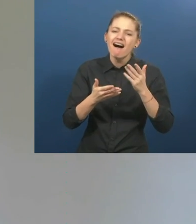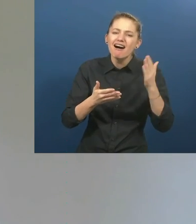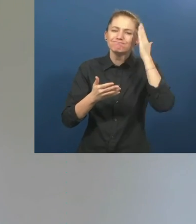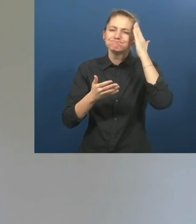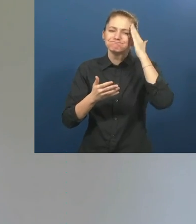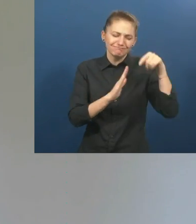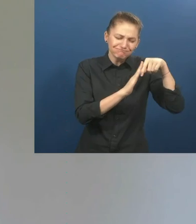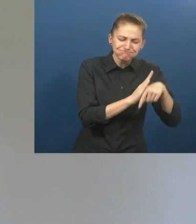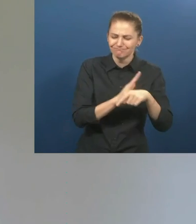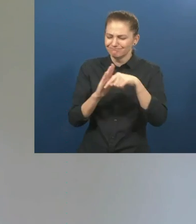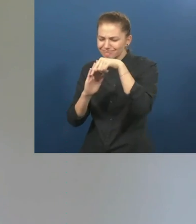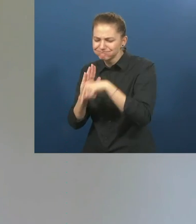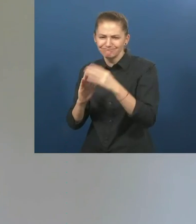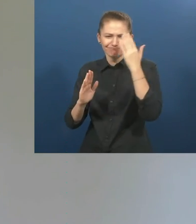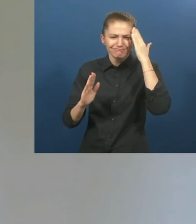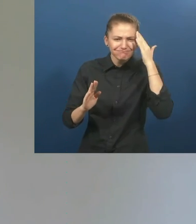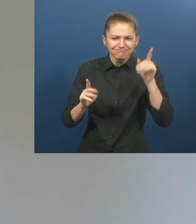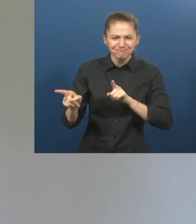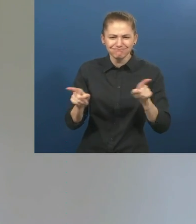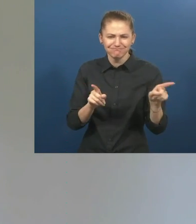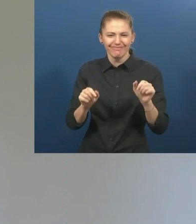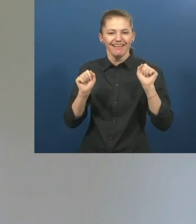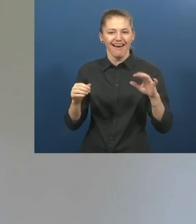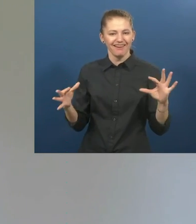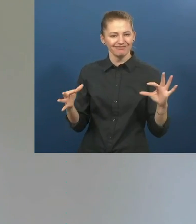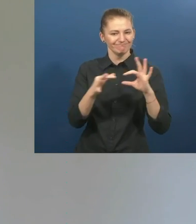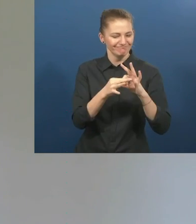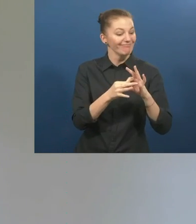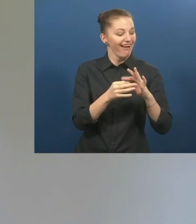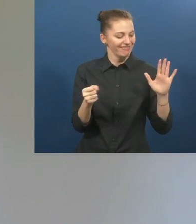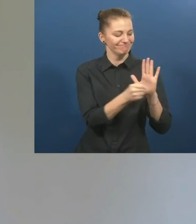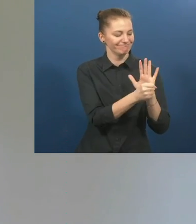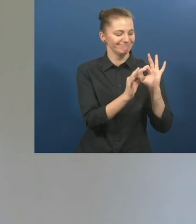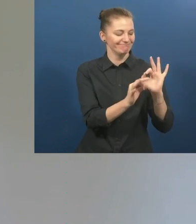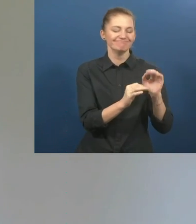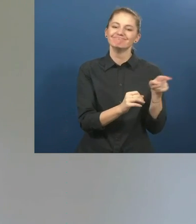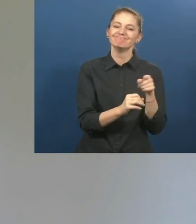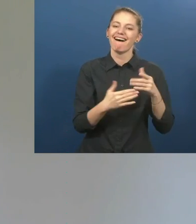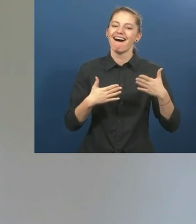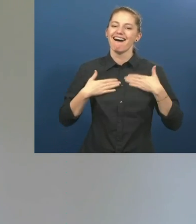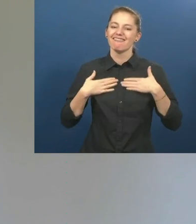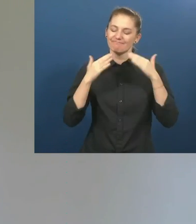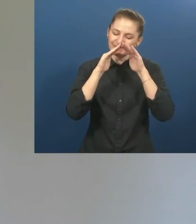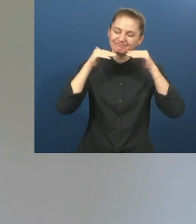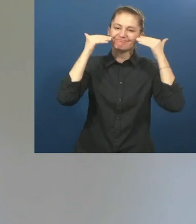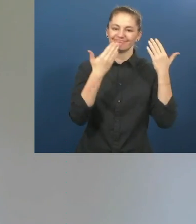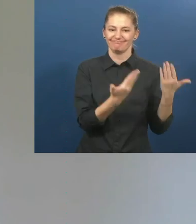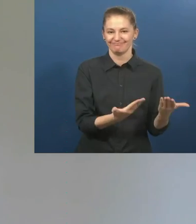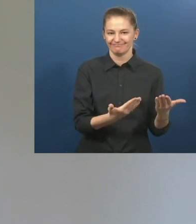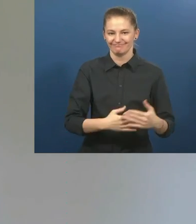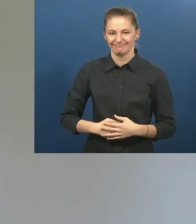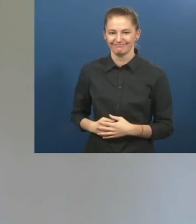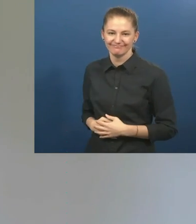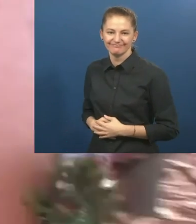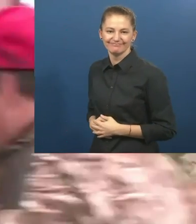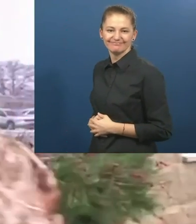in order to really get to know them both and not just identify potential jobs, but to create employment opportunities that are a